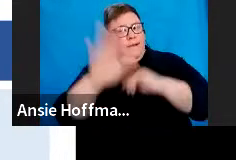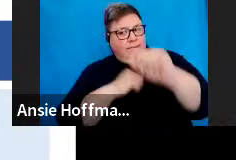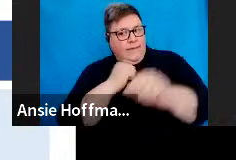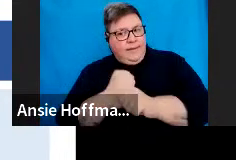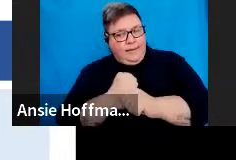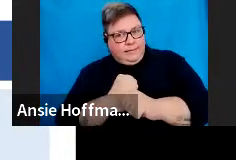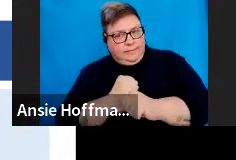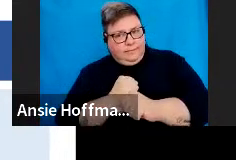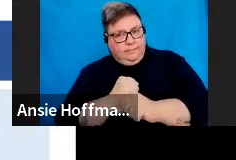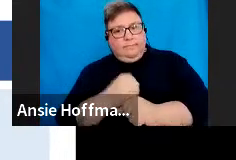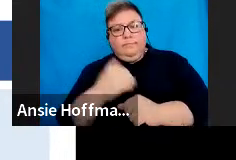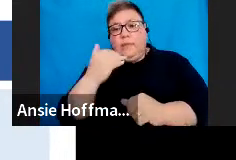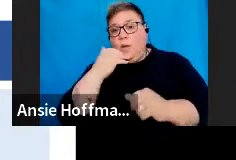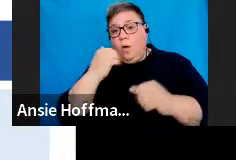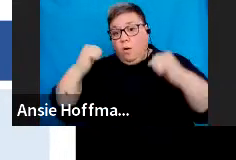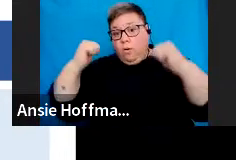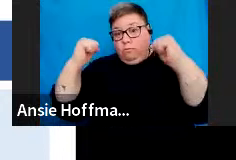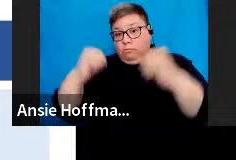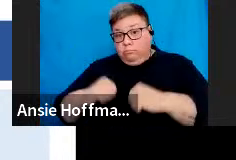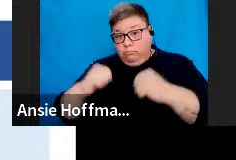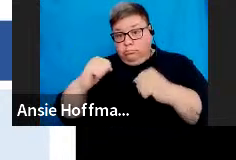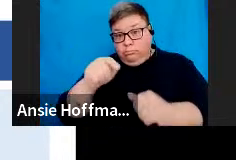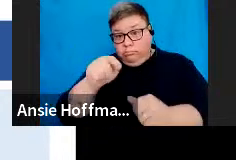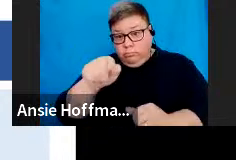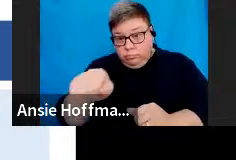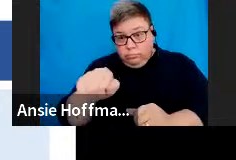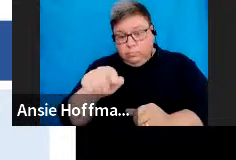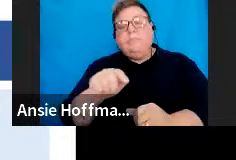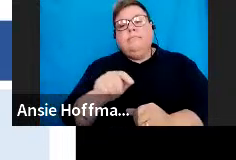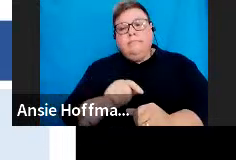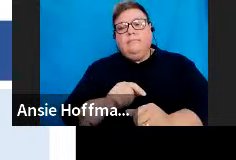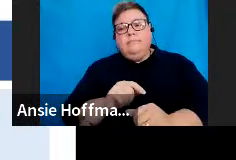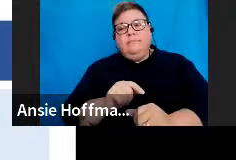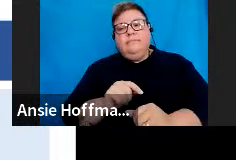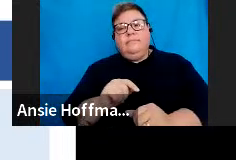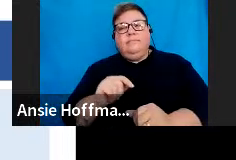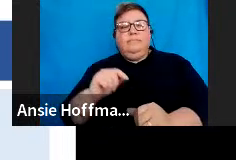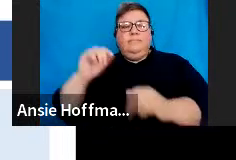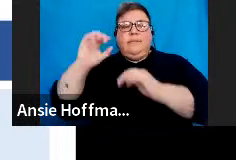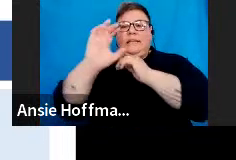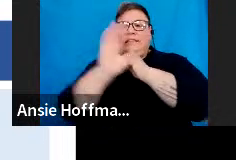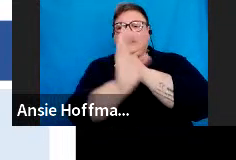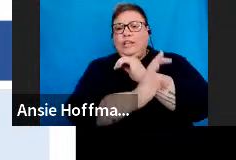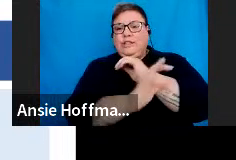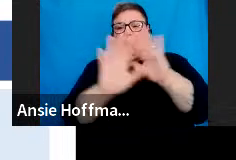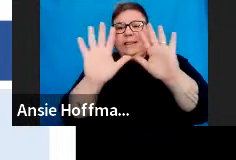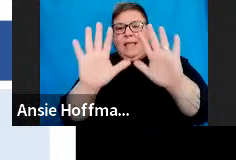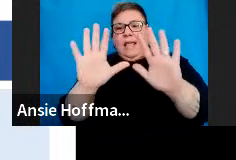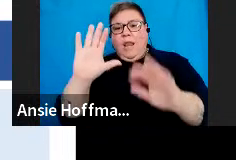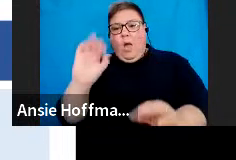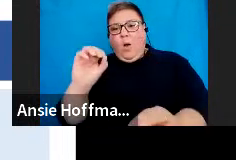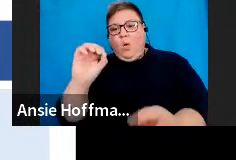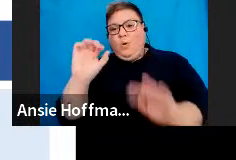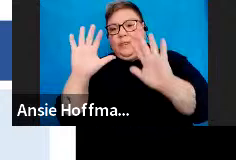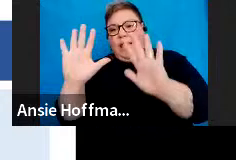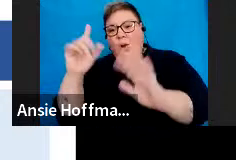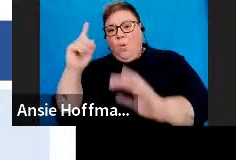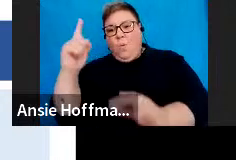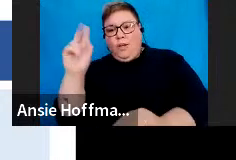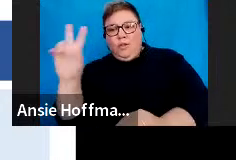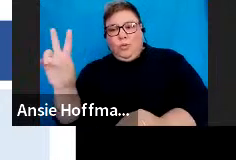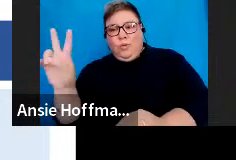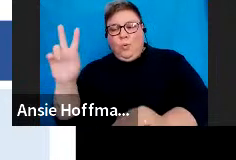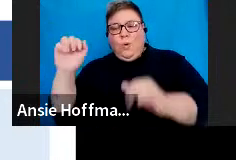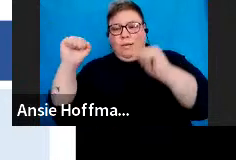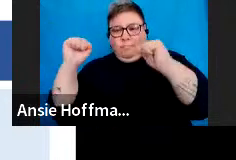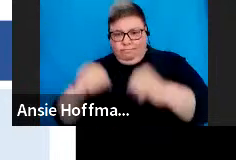qualifying periods during which the exemption under section 10102 may apply and other